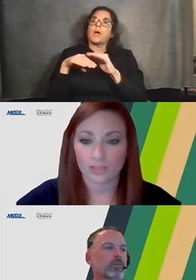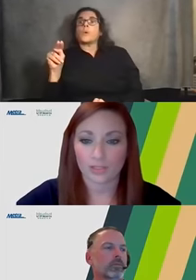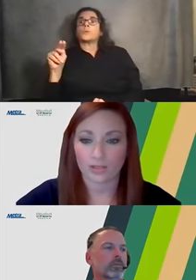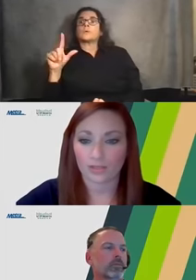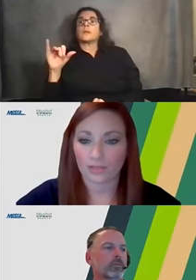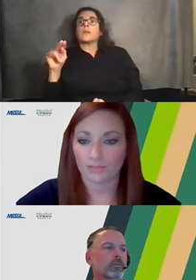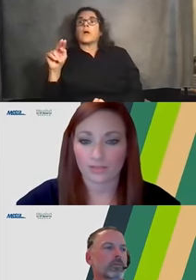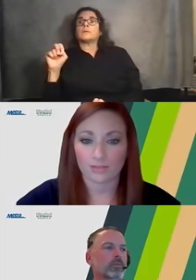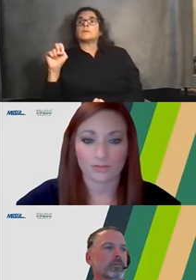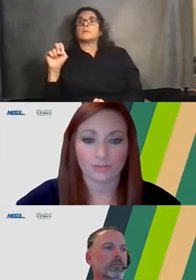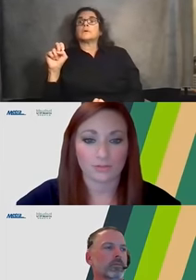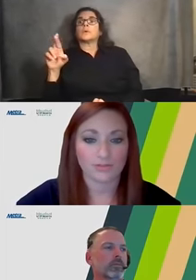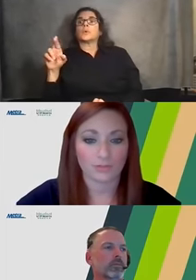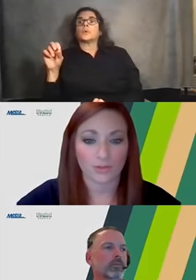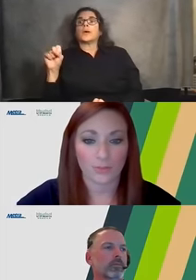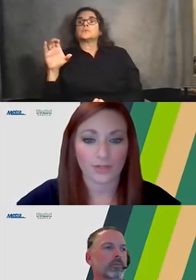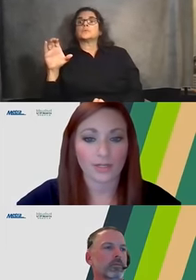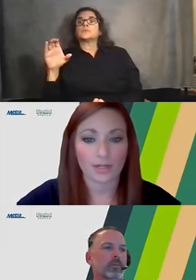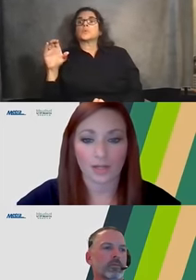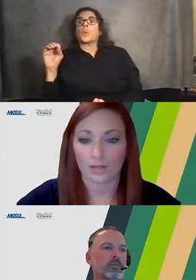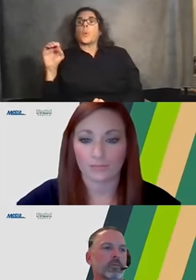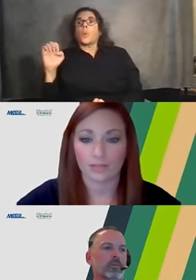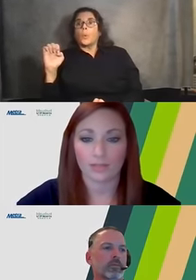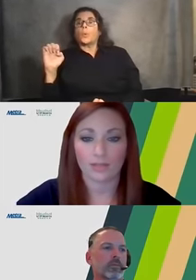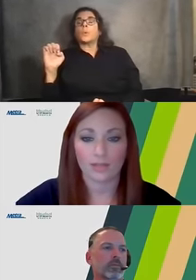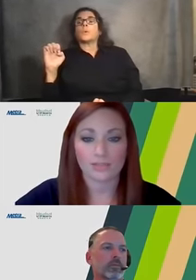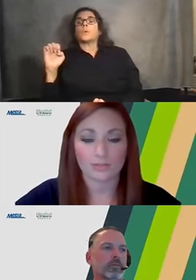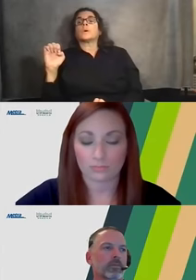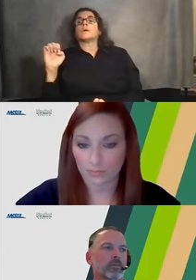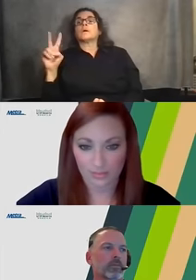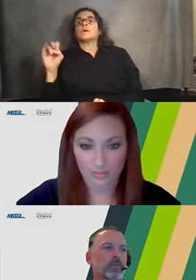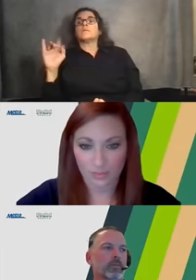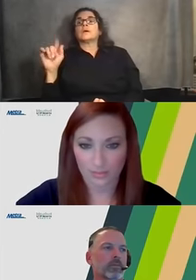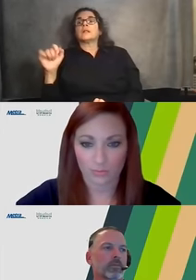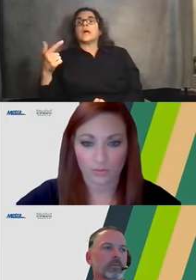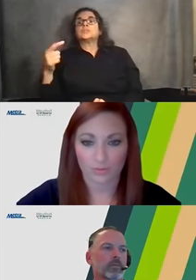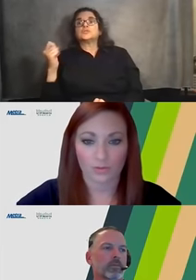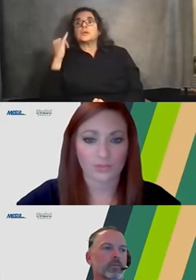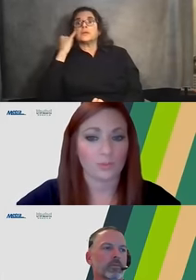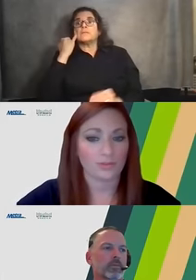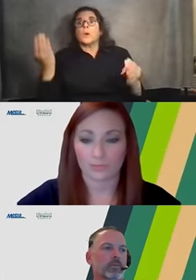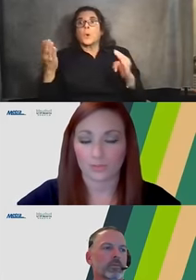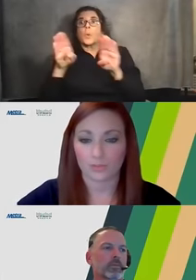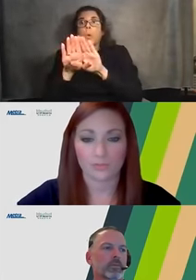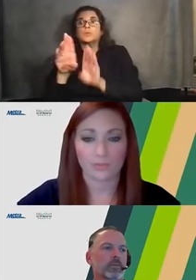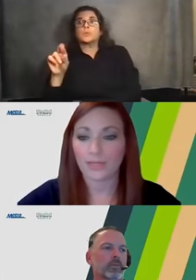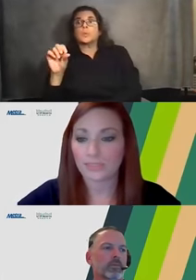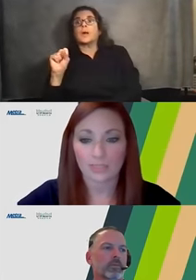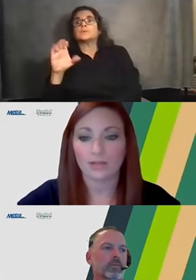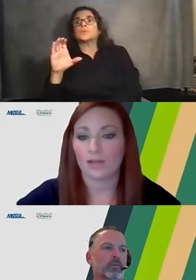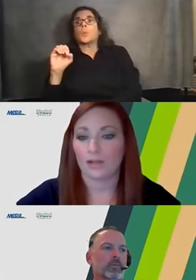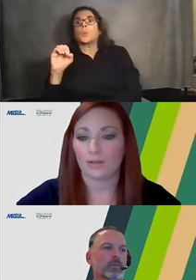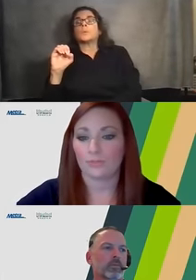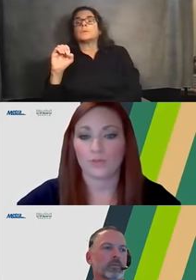village. If Roscoe is closed for lowering. So that's question number one, but also will that bridge be